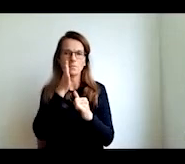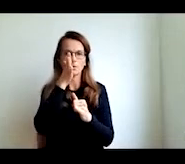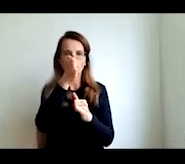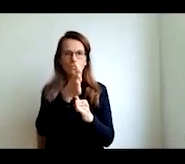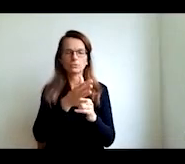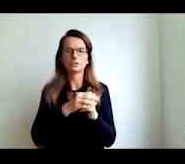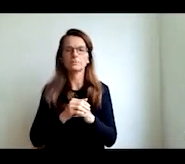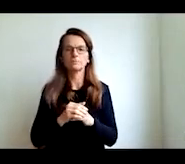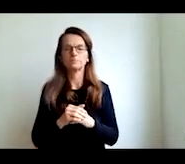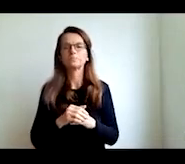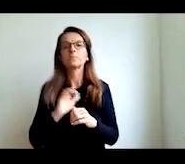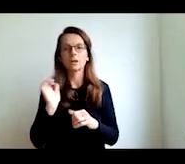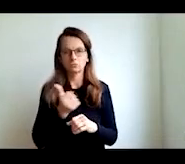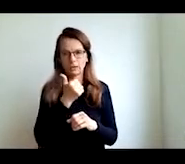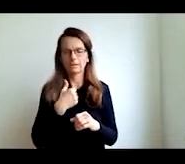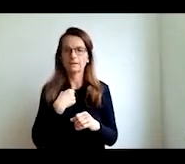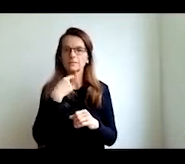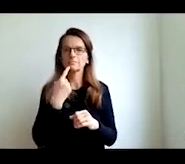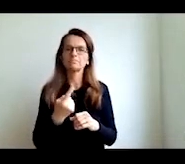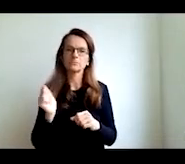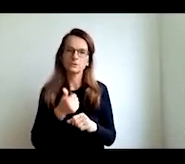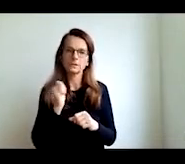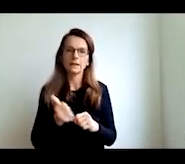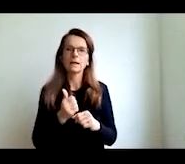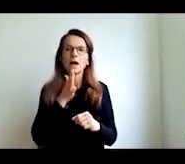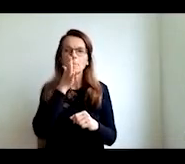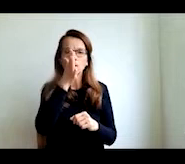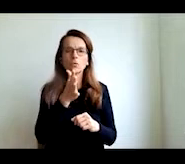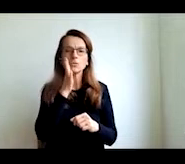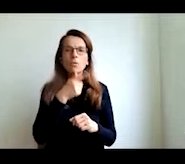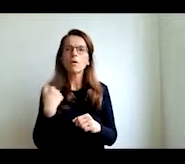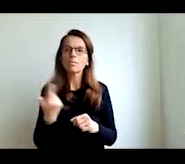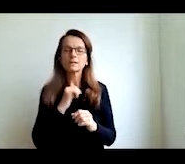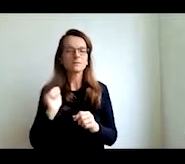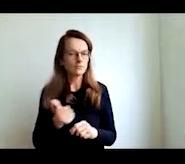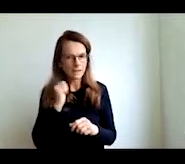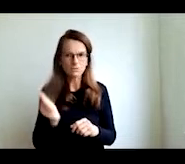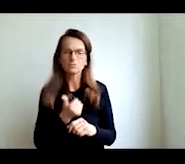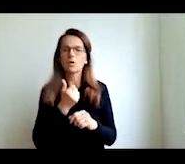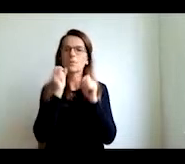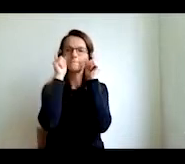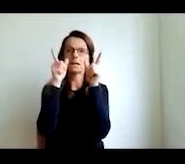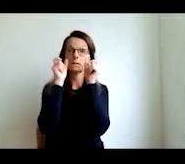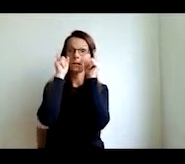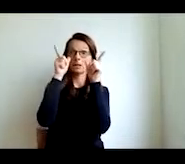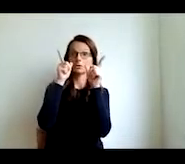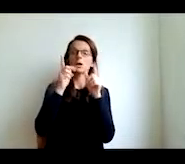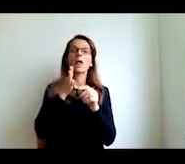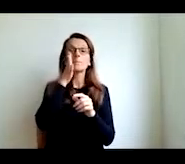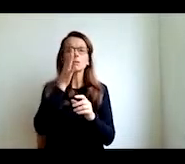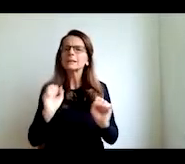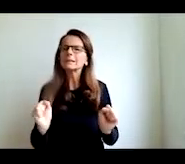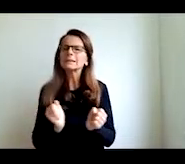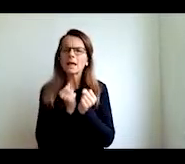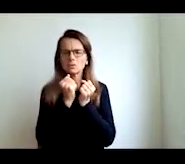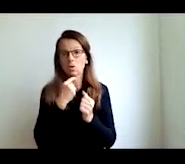and once again the future will always suppress us very very difficult to predict the future the best we can do